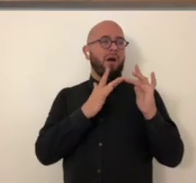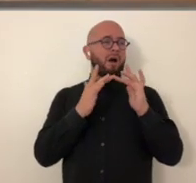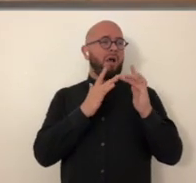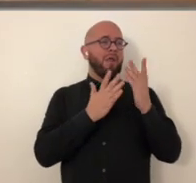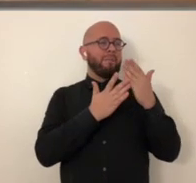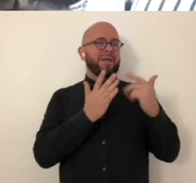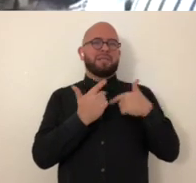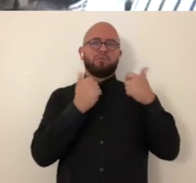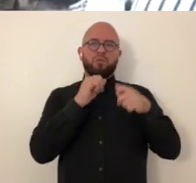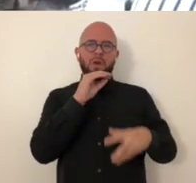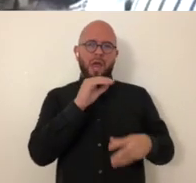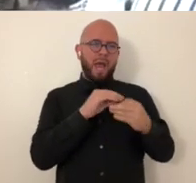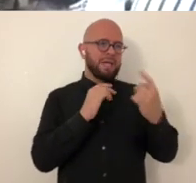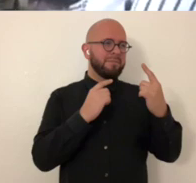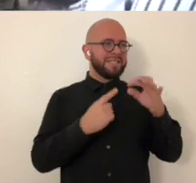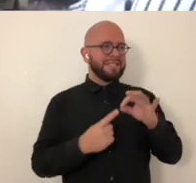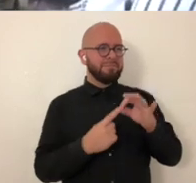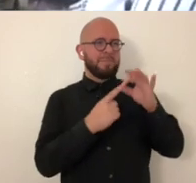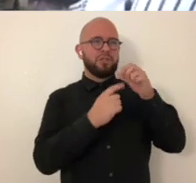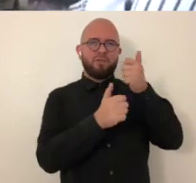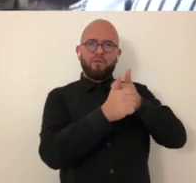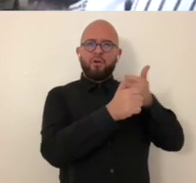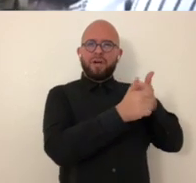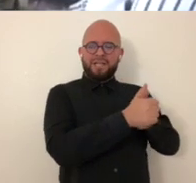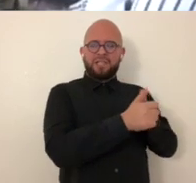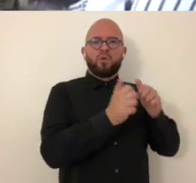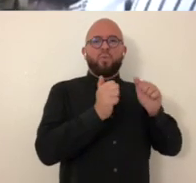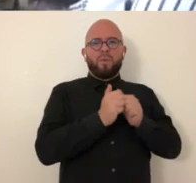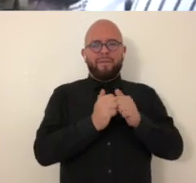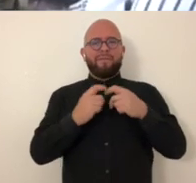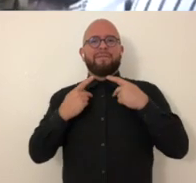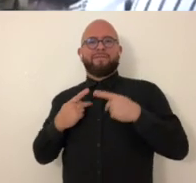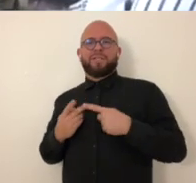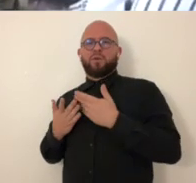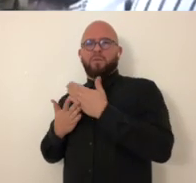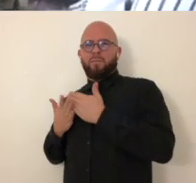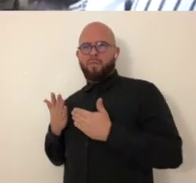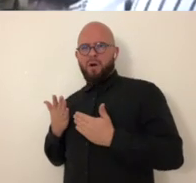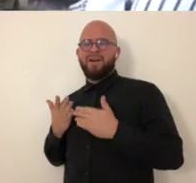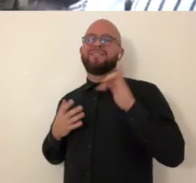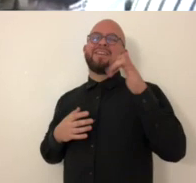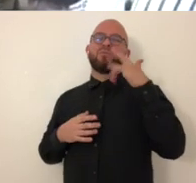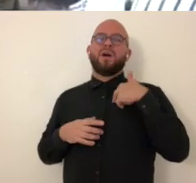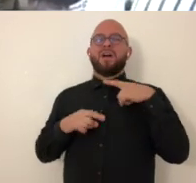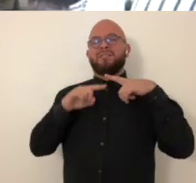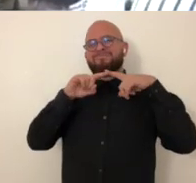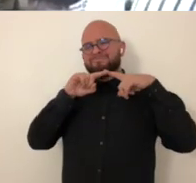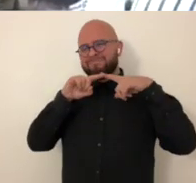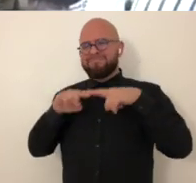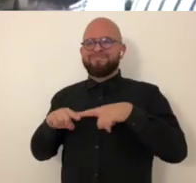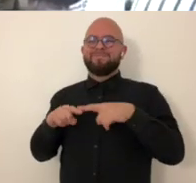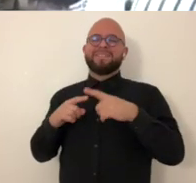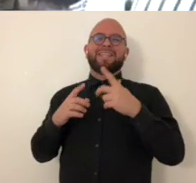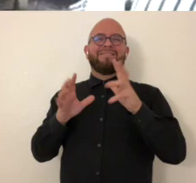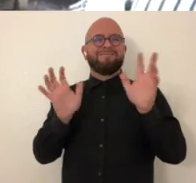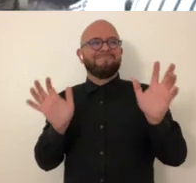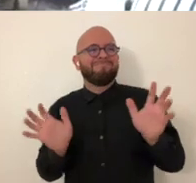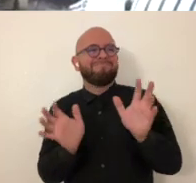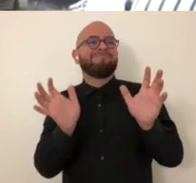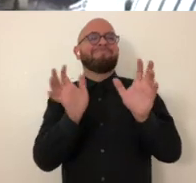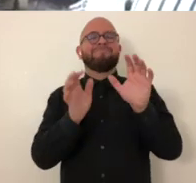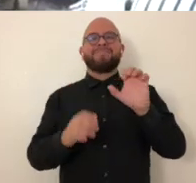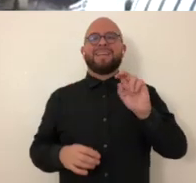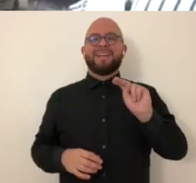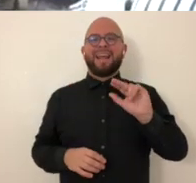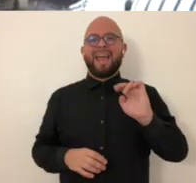in the art space i think let's say i really try to create with all my pieces is to add that unique element to each one with the physical and that's why